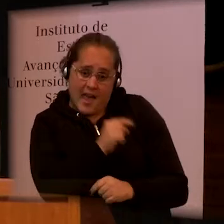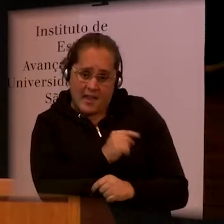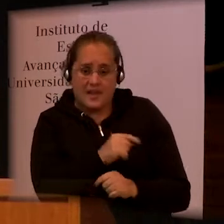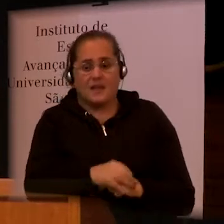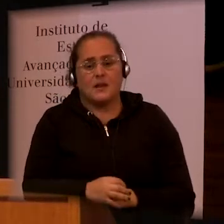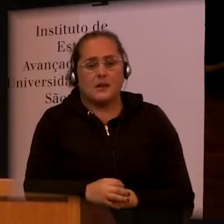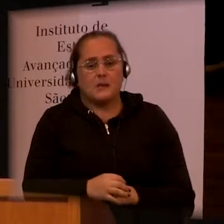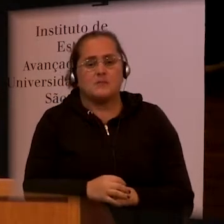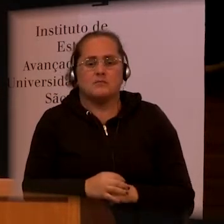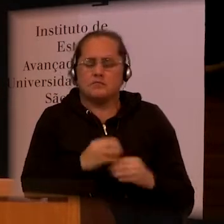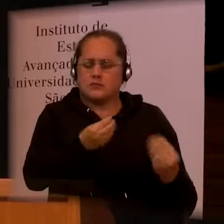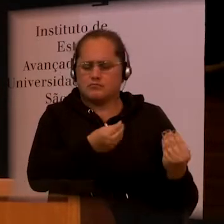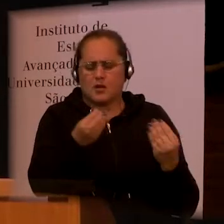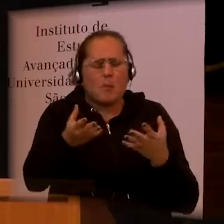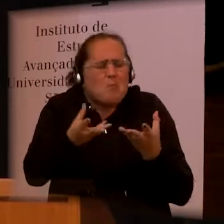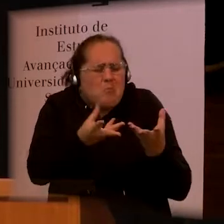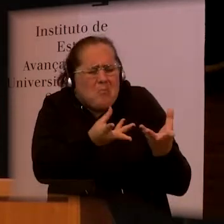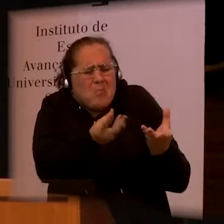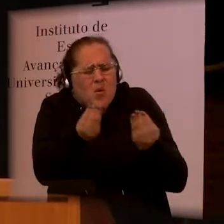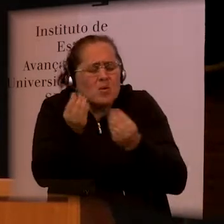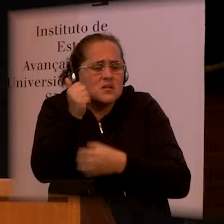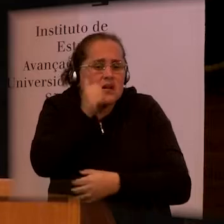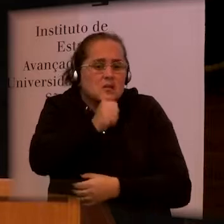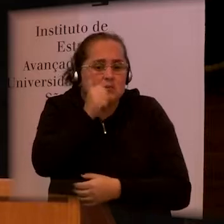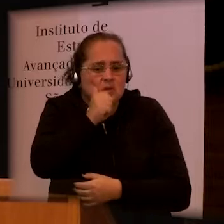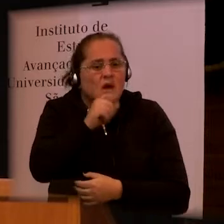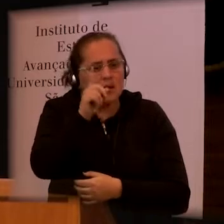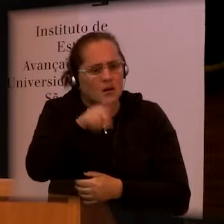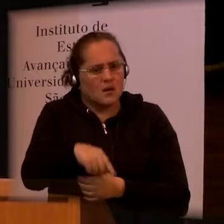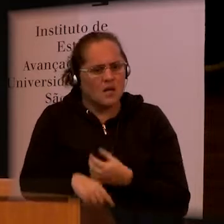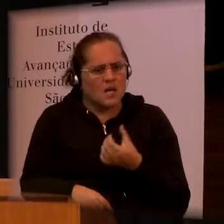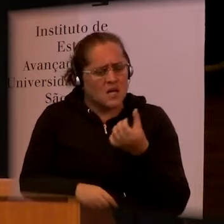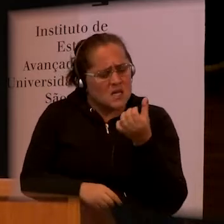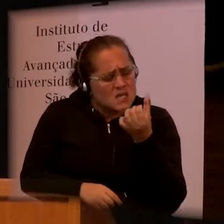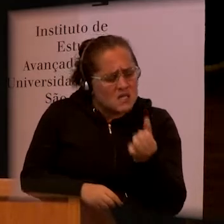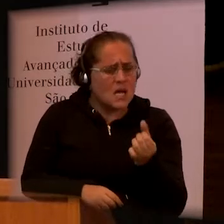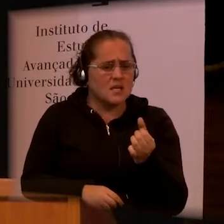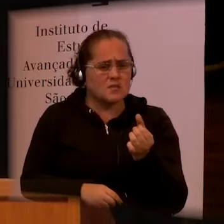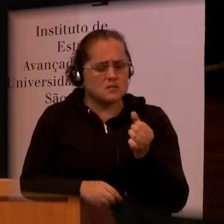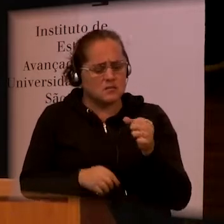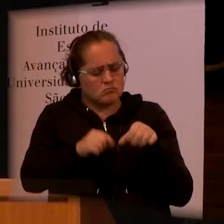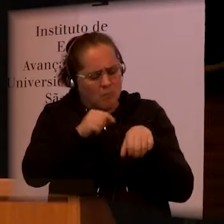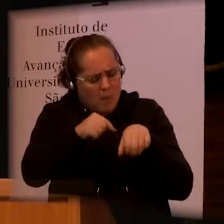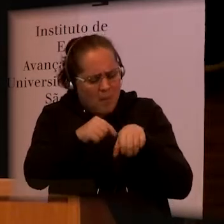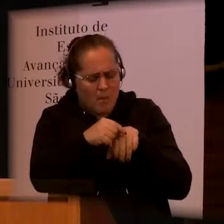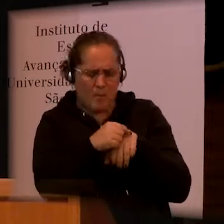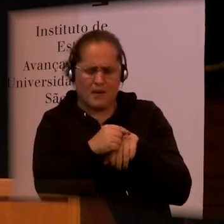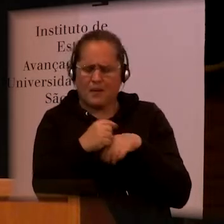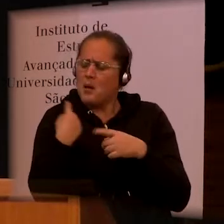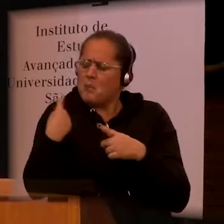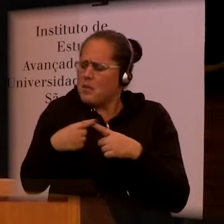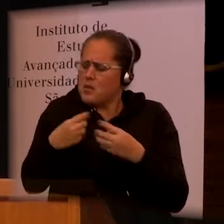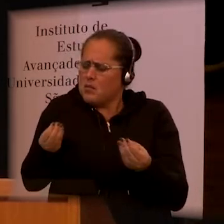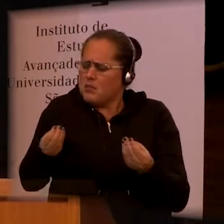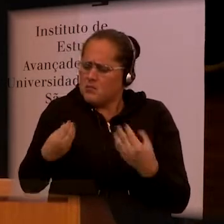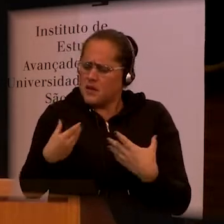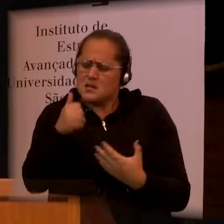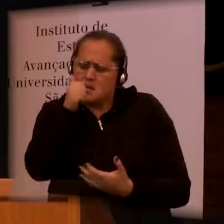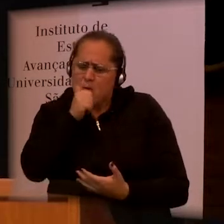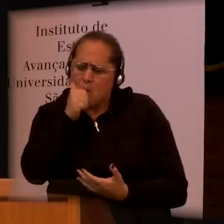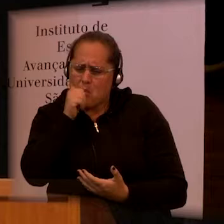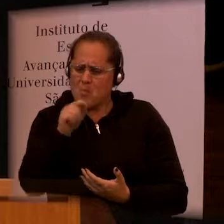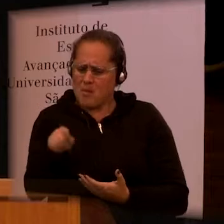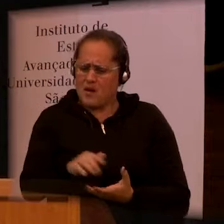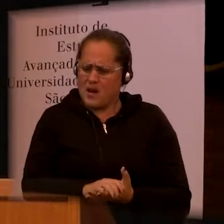extra digits. And he said to the healthcare workers, why have you brought me these women? This is not important, I want to do these really difficult